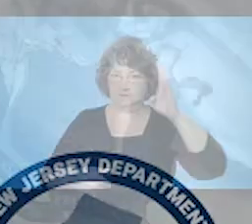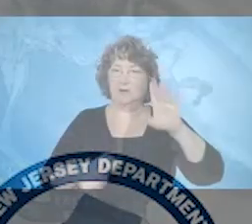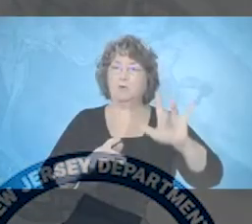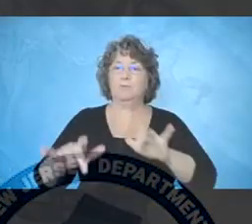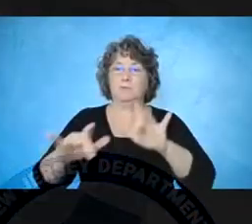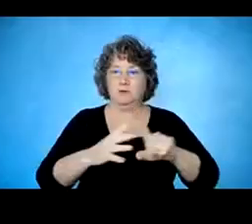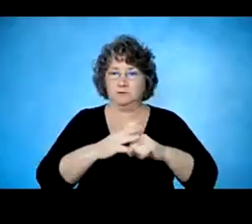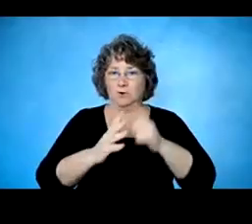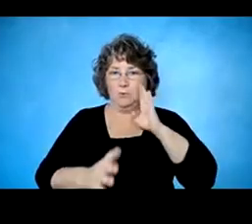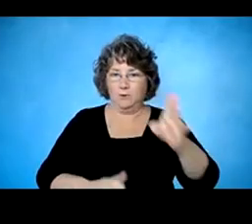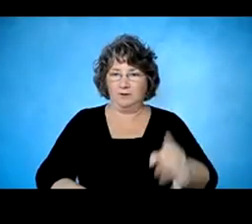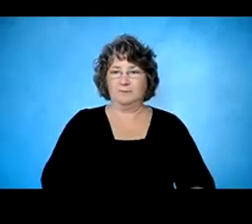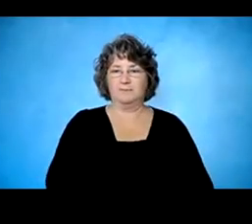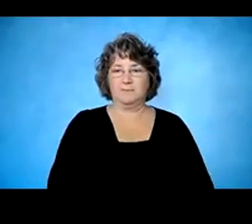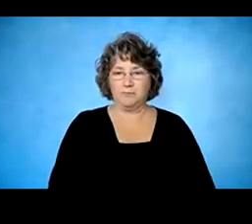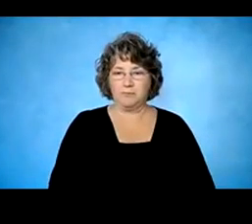Can they see?